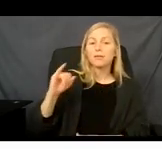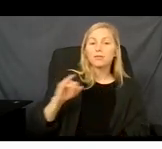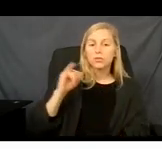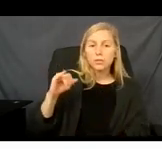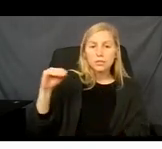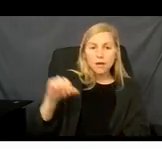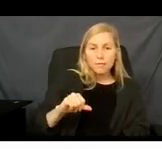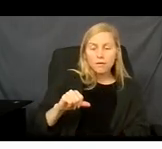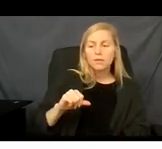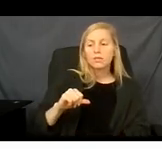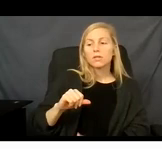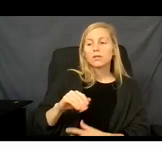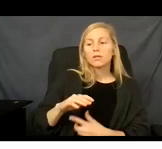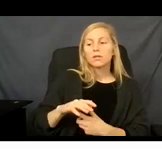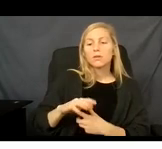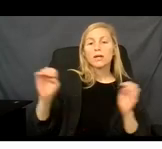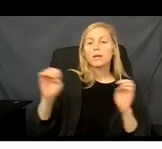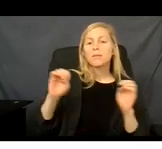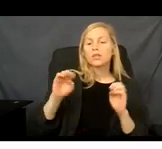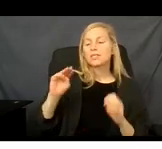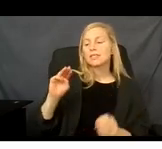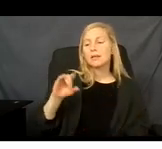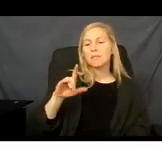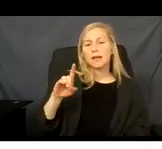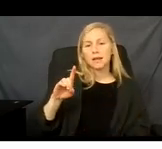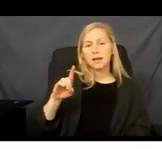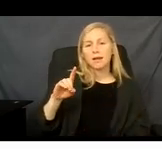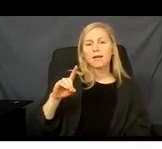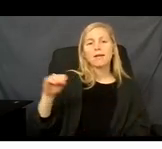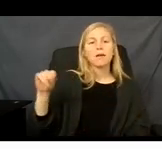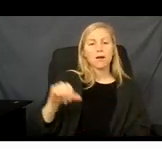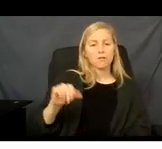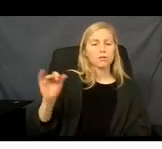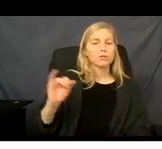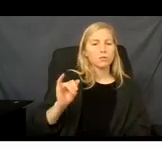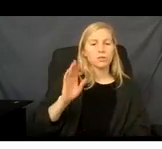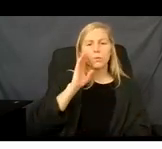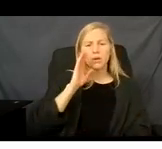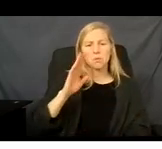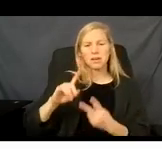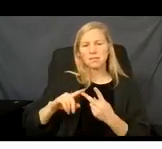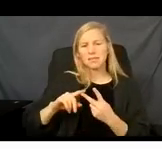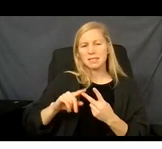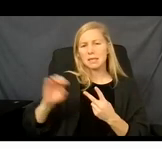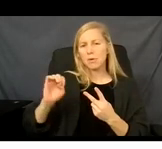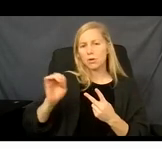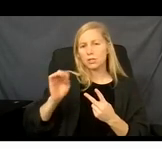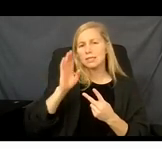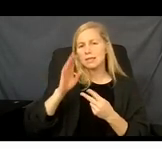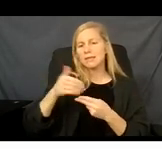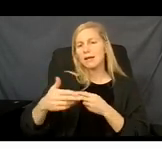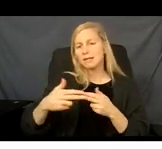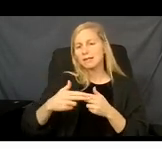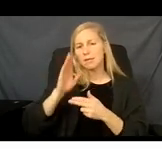that have emergency Medicaid coverage. We're going to talk about the emergency Medicaid coverage on the next slide.